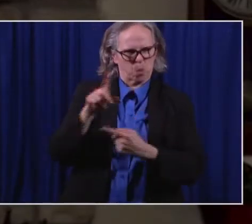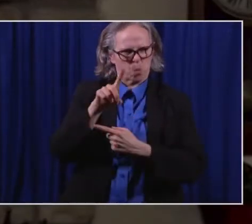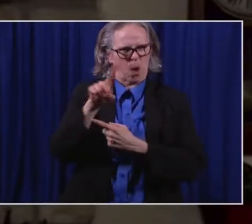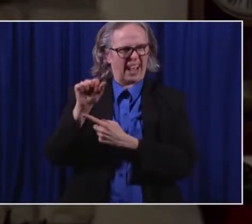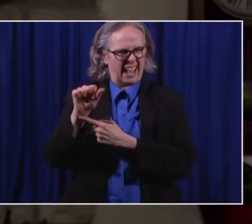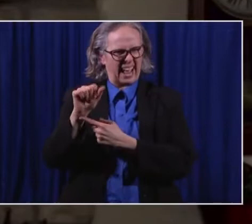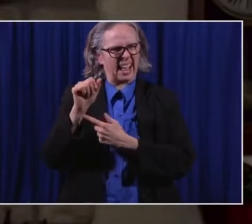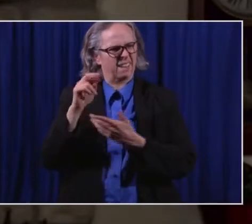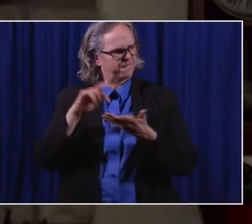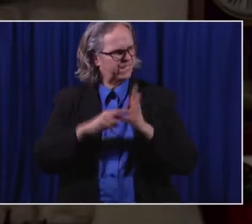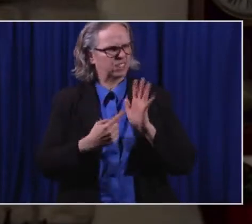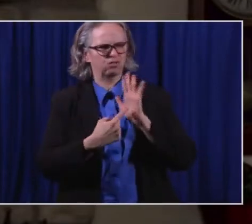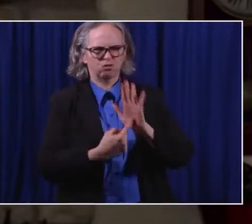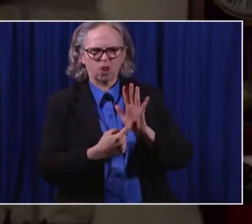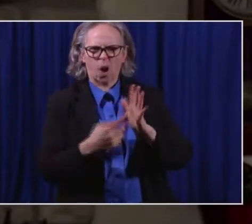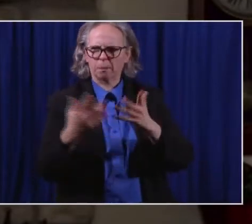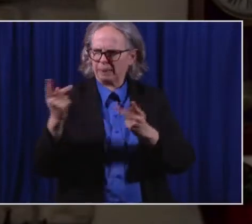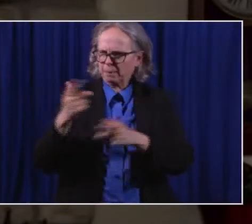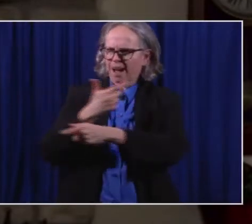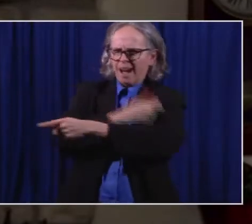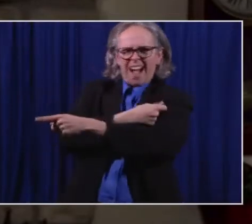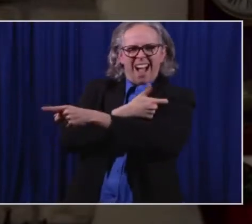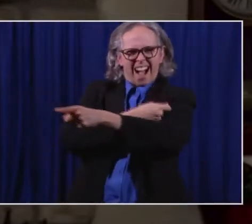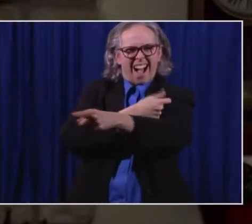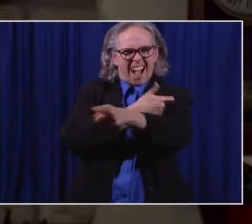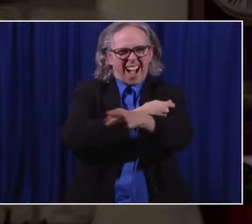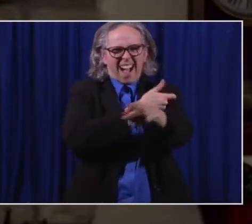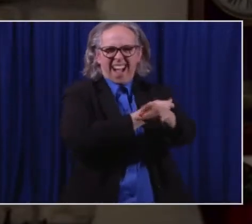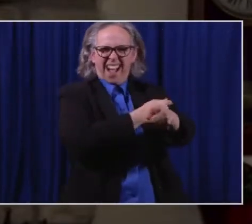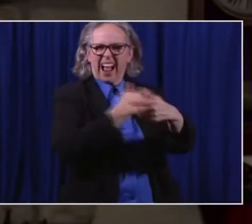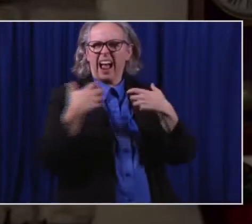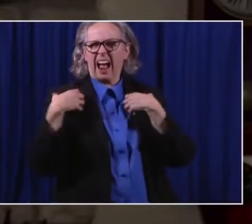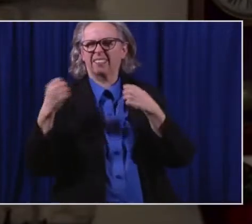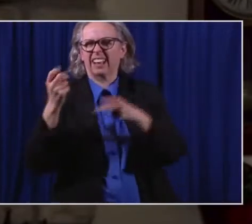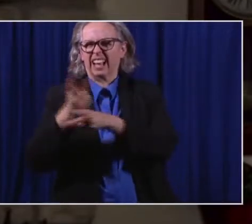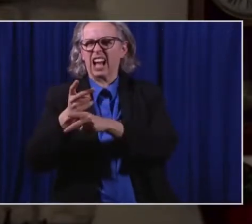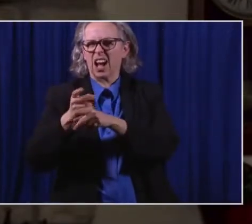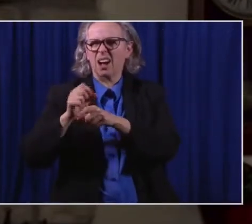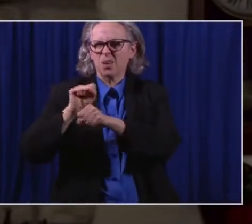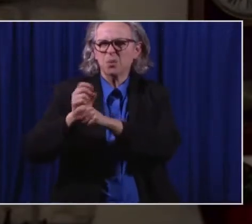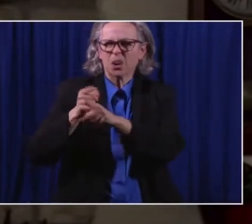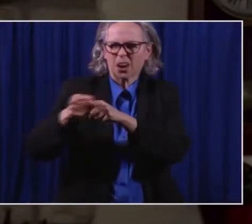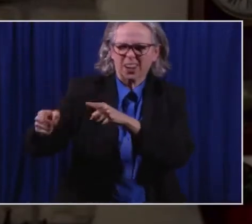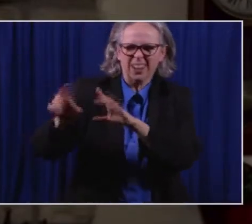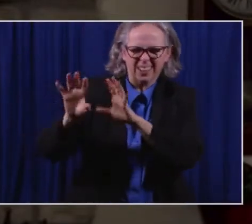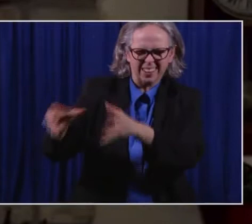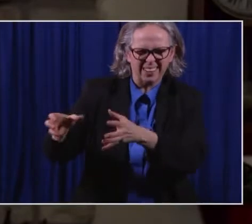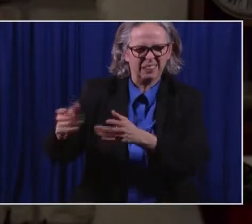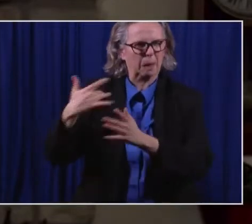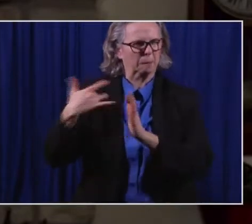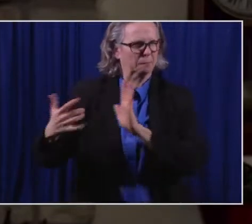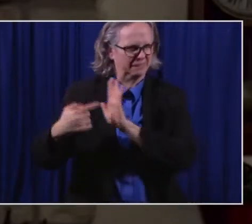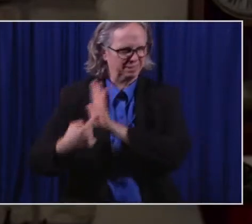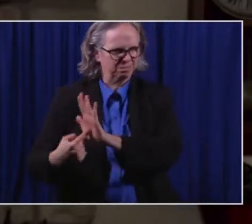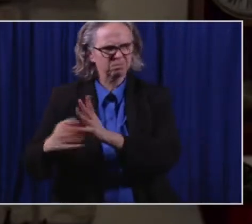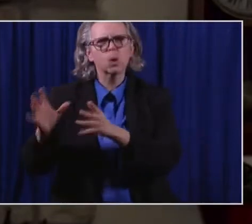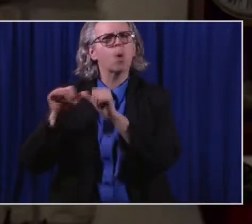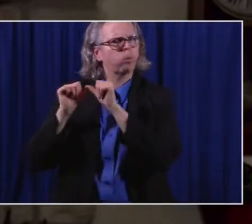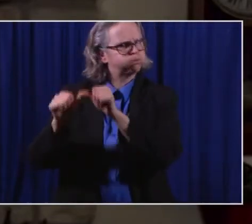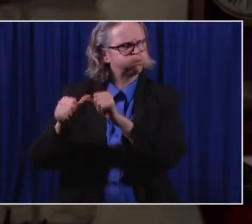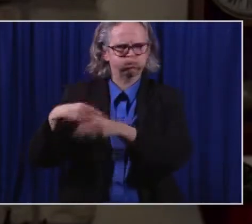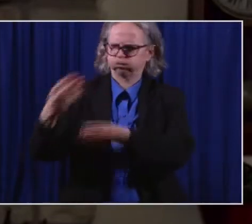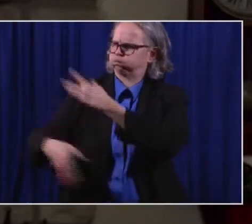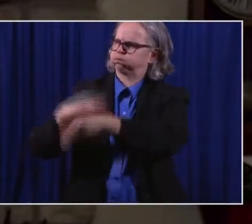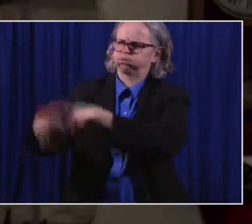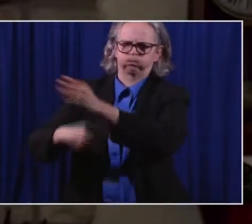on TV live today all over the state of Ohio and that will continue in the days in the days ahead.